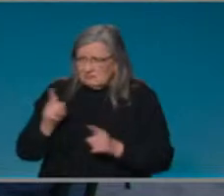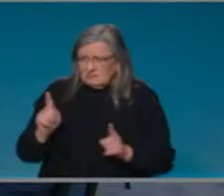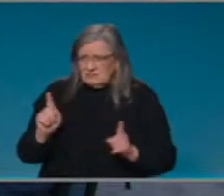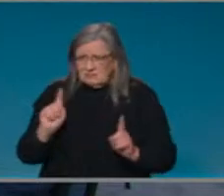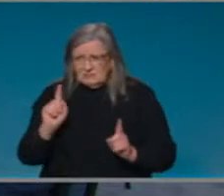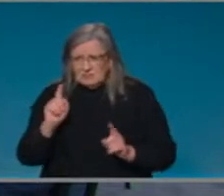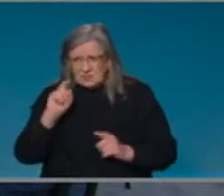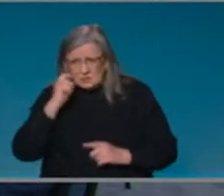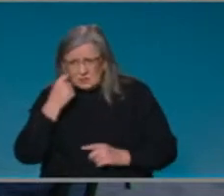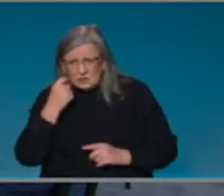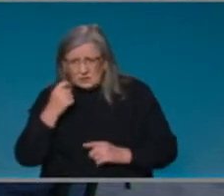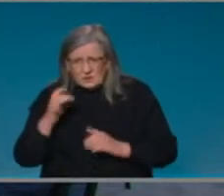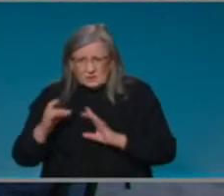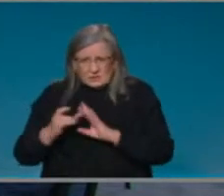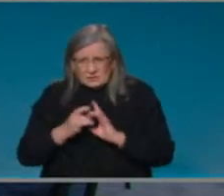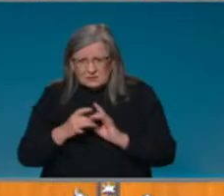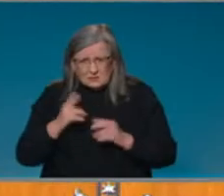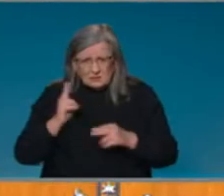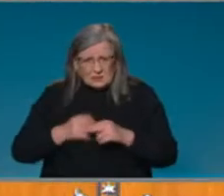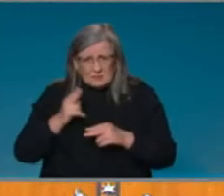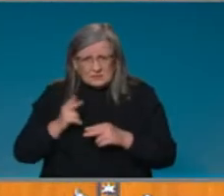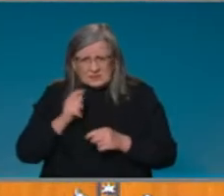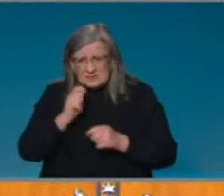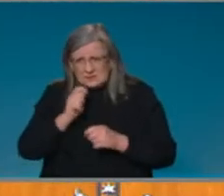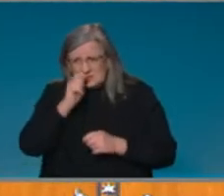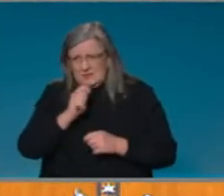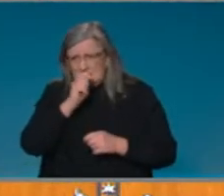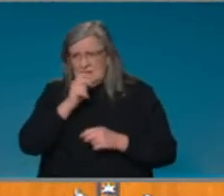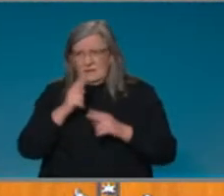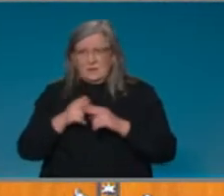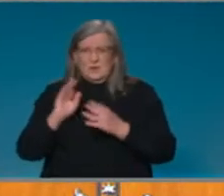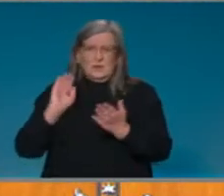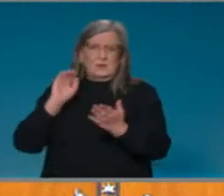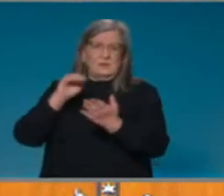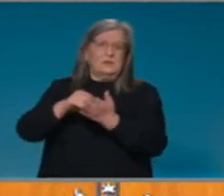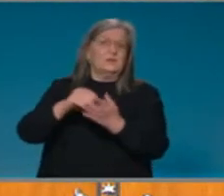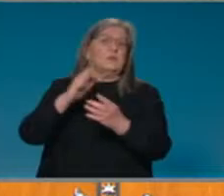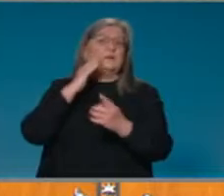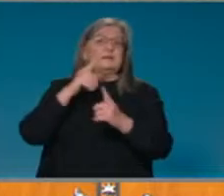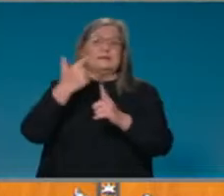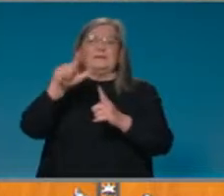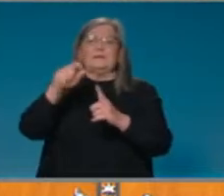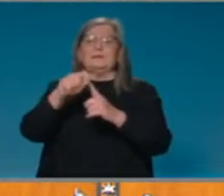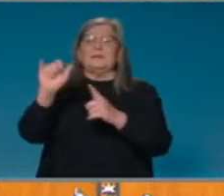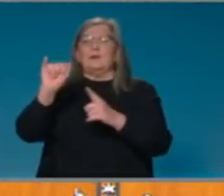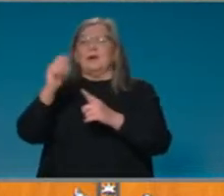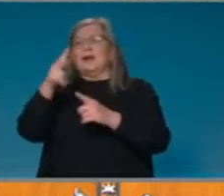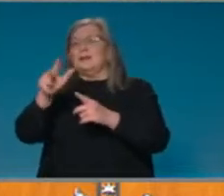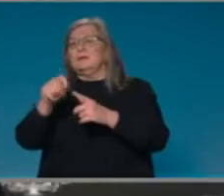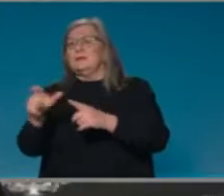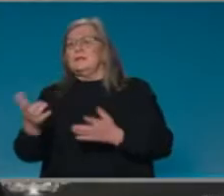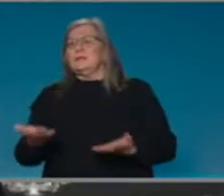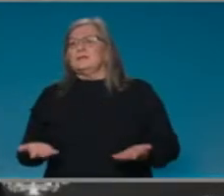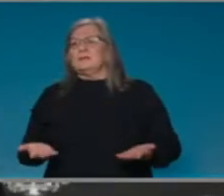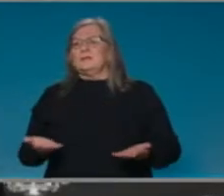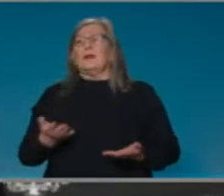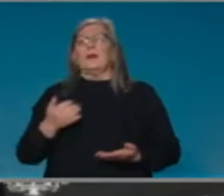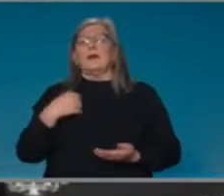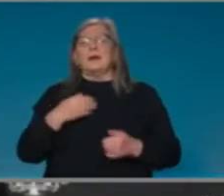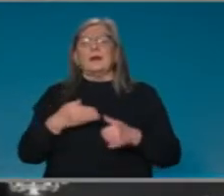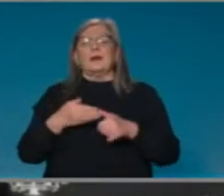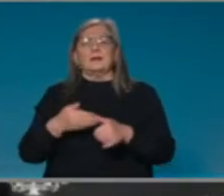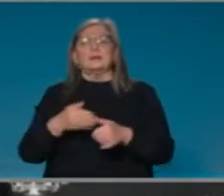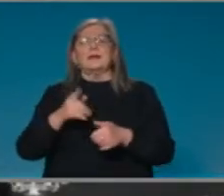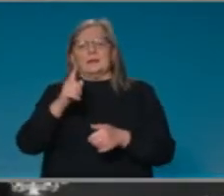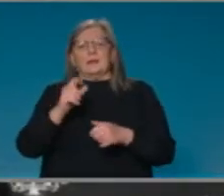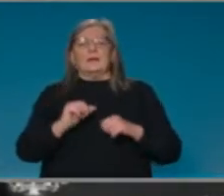80% intervals? Sure. So look, I'll start briefly and then Alison may wish to add something. We now have